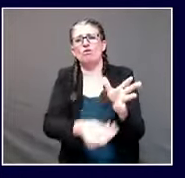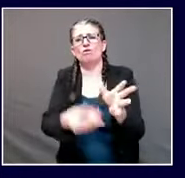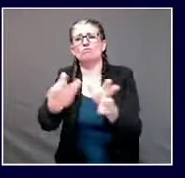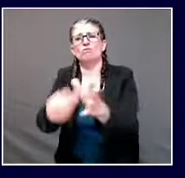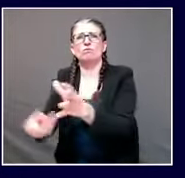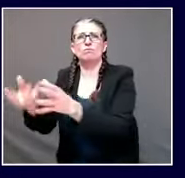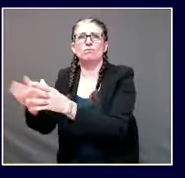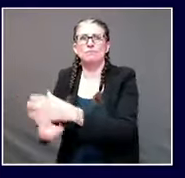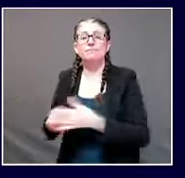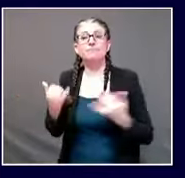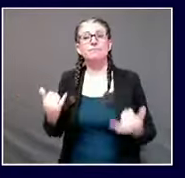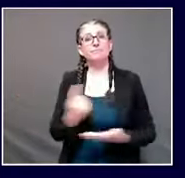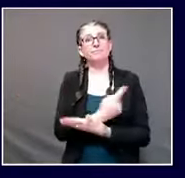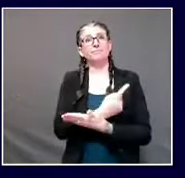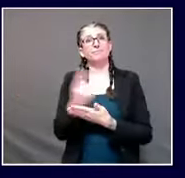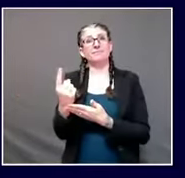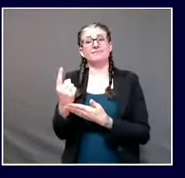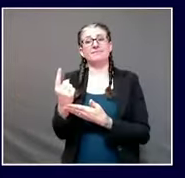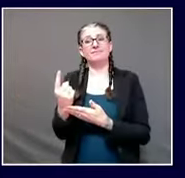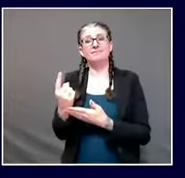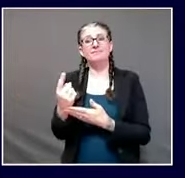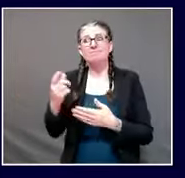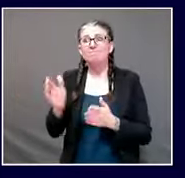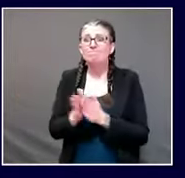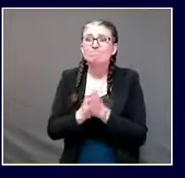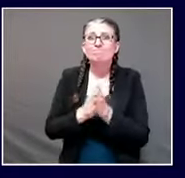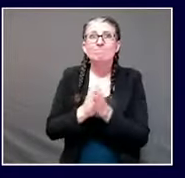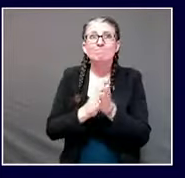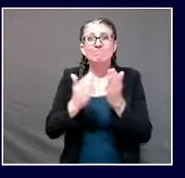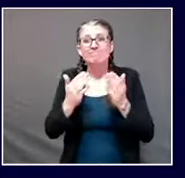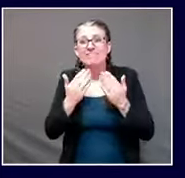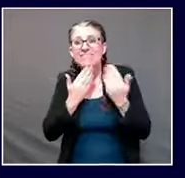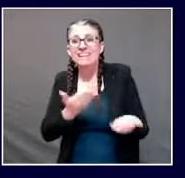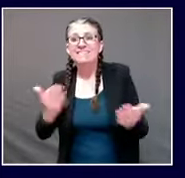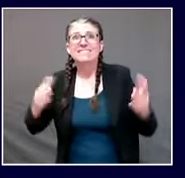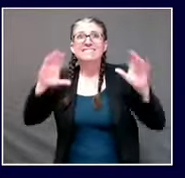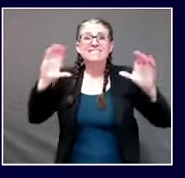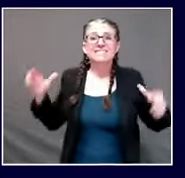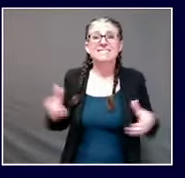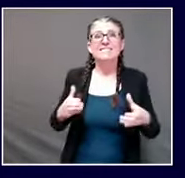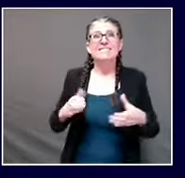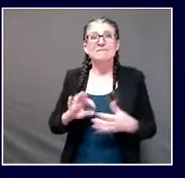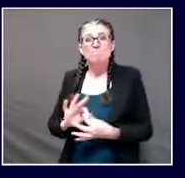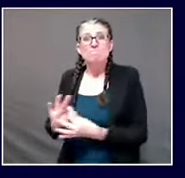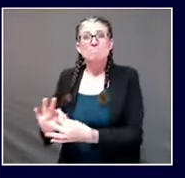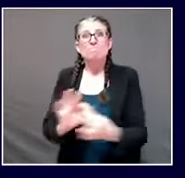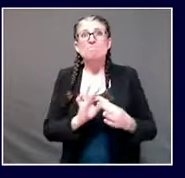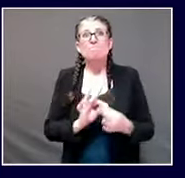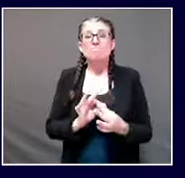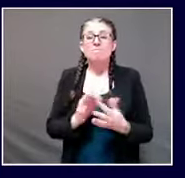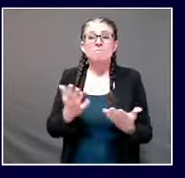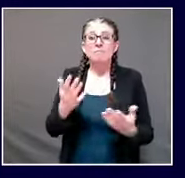gather to celebrate what connects us all, whether we gather in person or this year virtually.